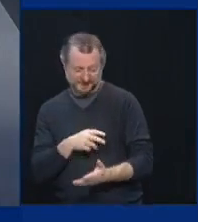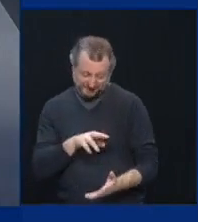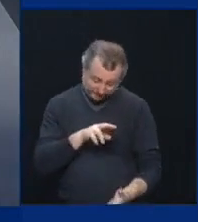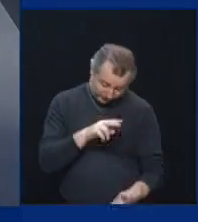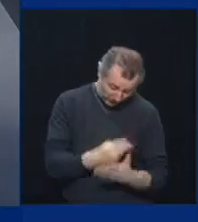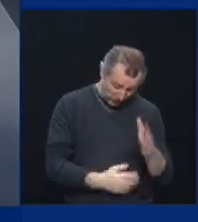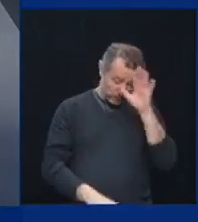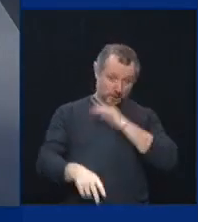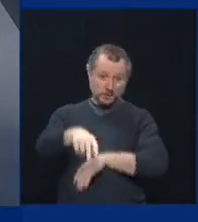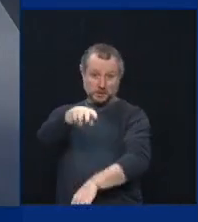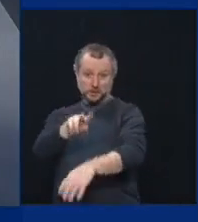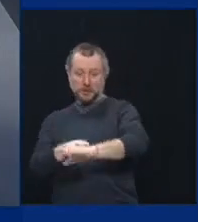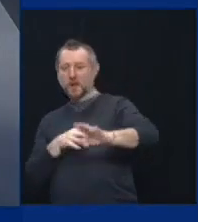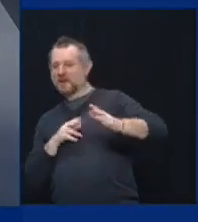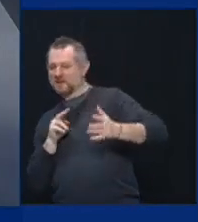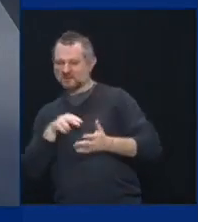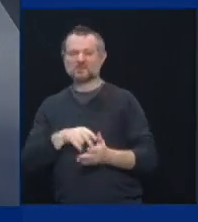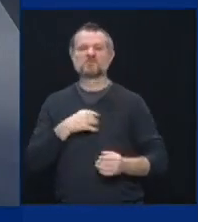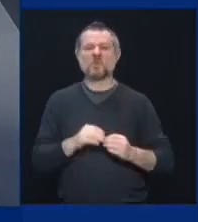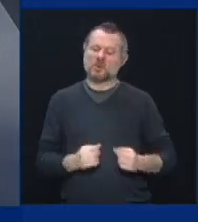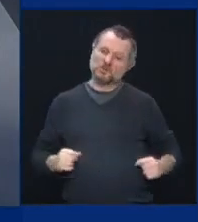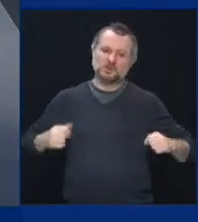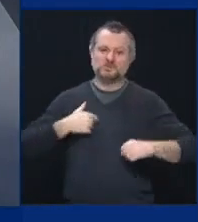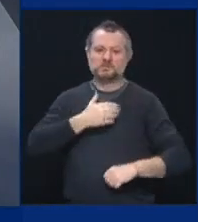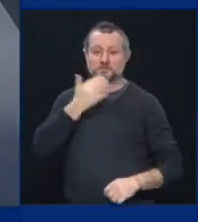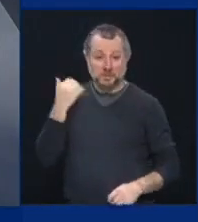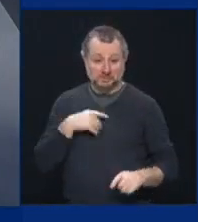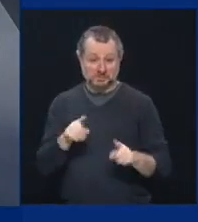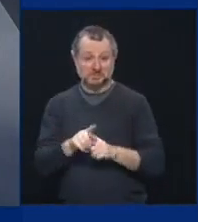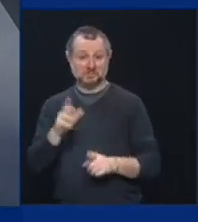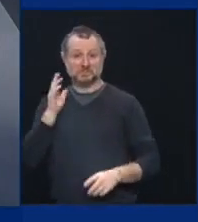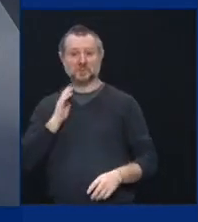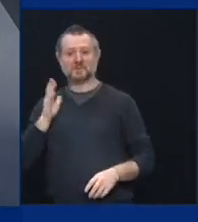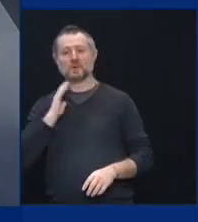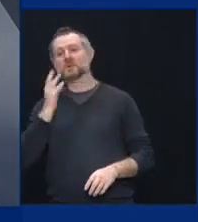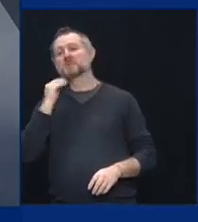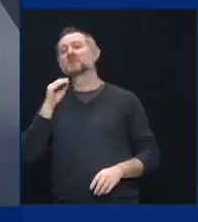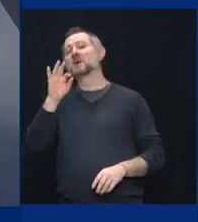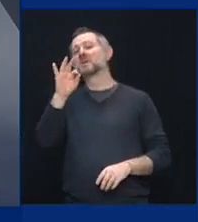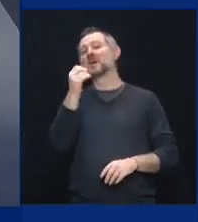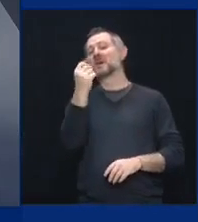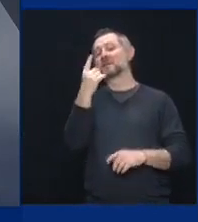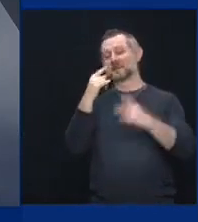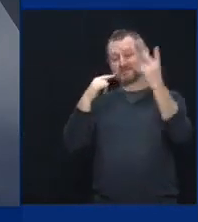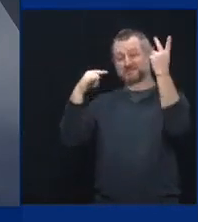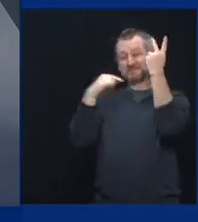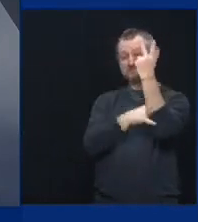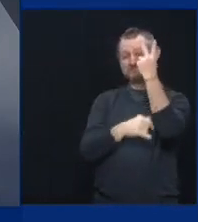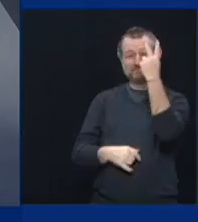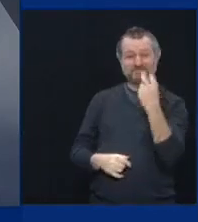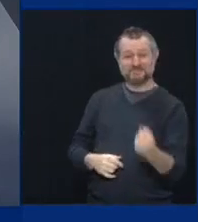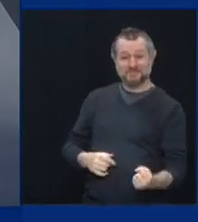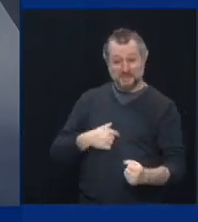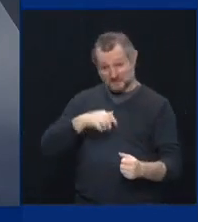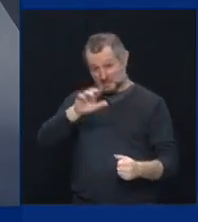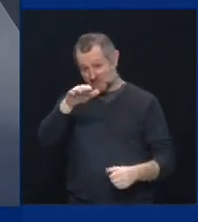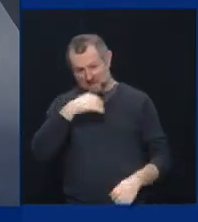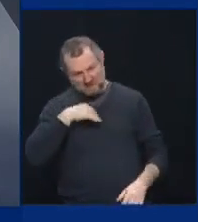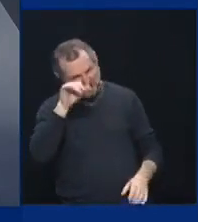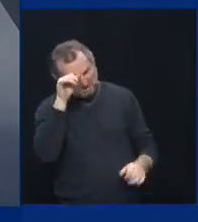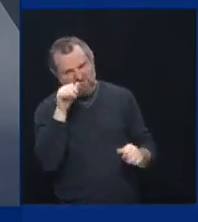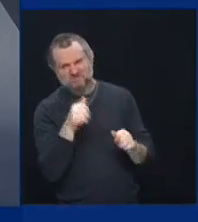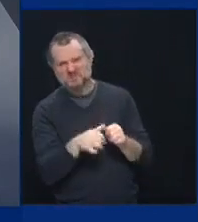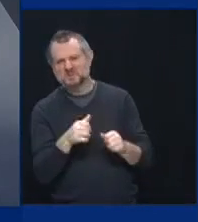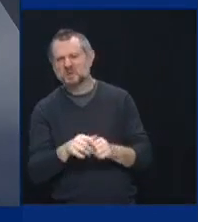before as New Yorkers. We went through 9-11. I remember during 9-11 all the naysayers.